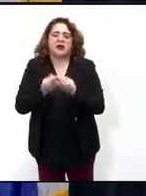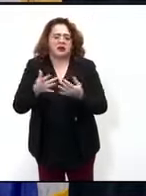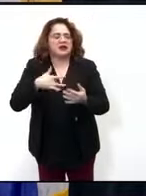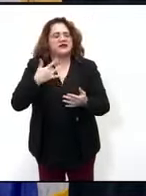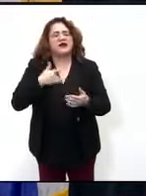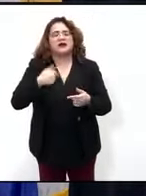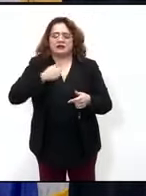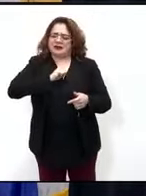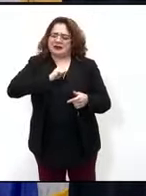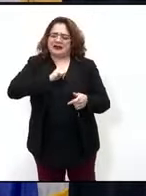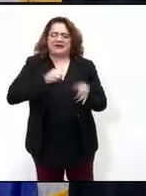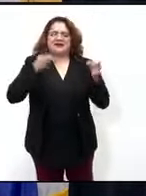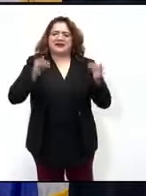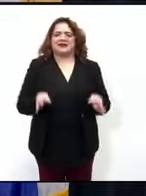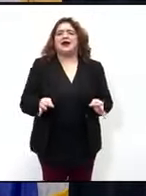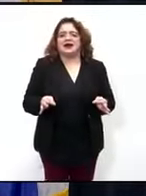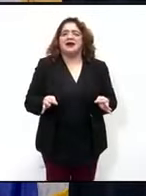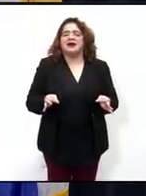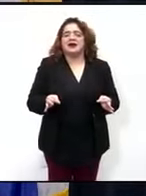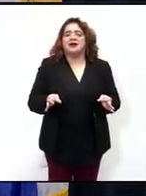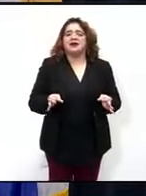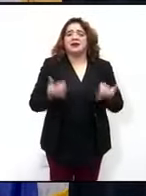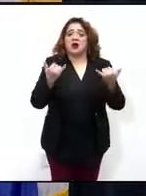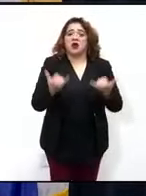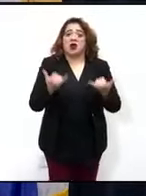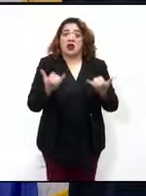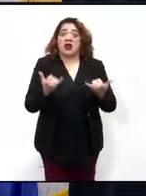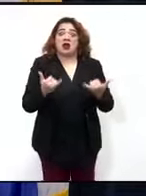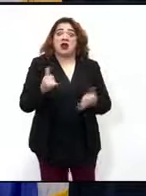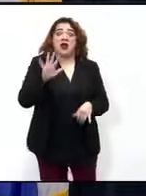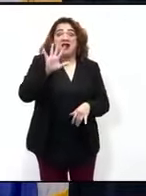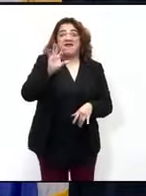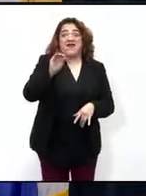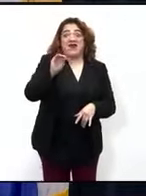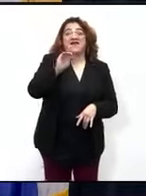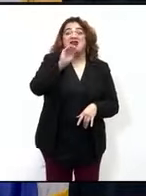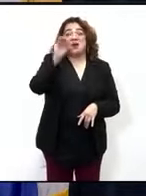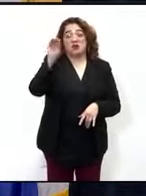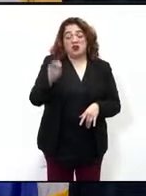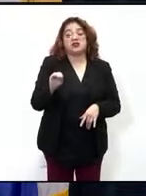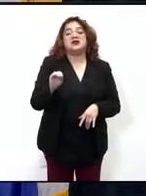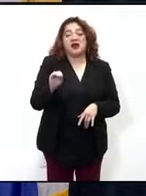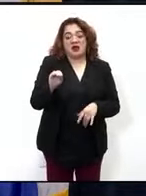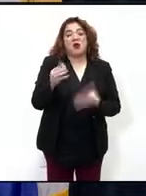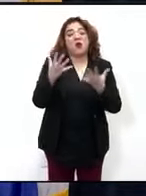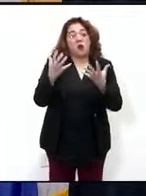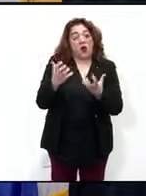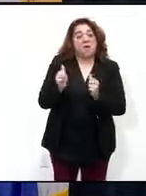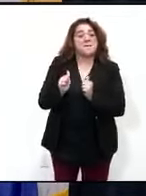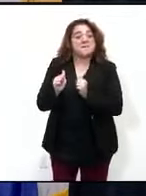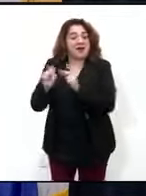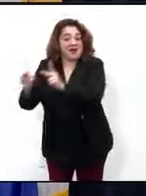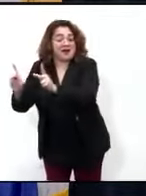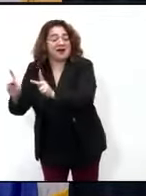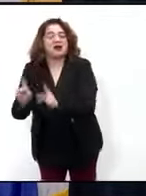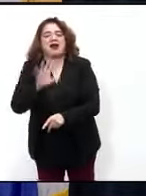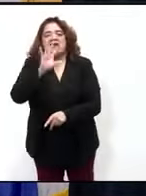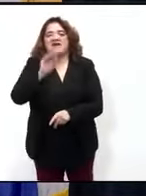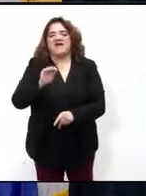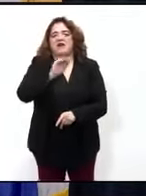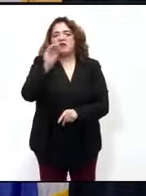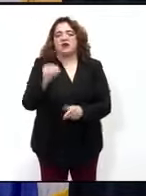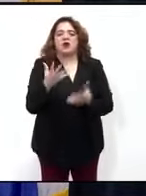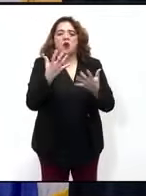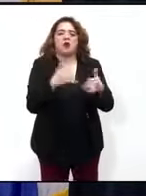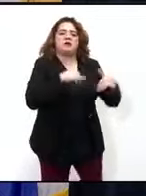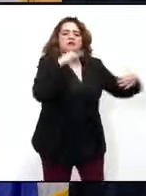Right now our data is trending around a 50% percent want to return in person and around 50% want to stay in distance learning